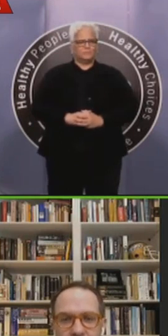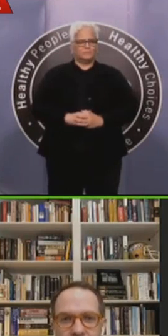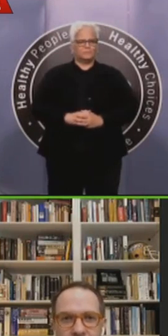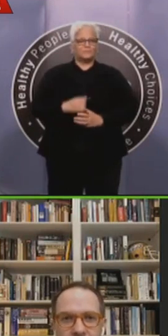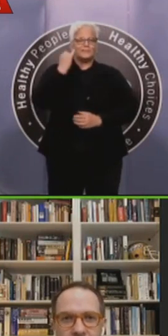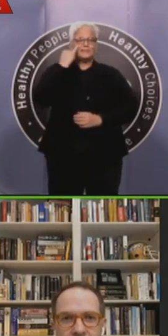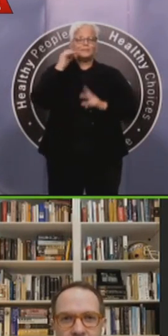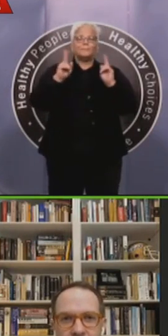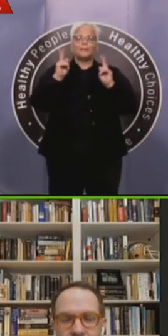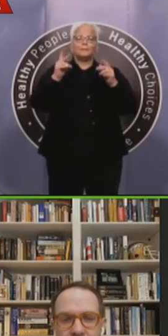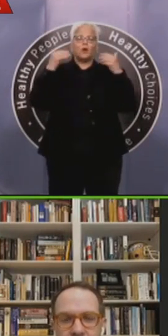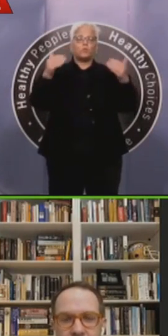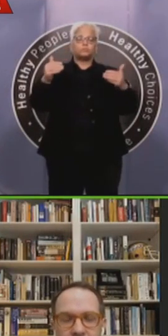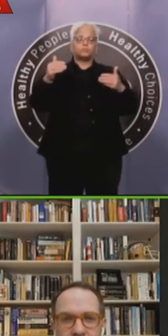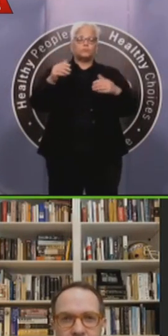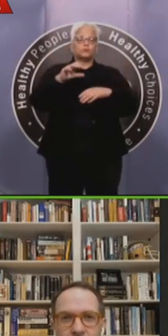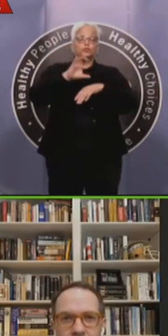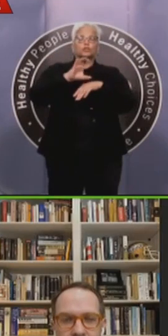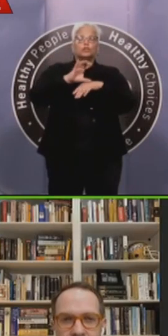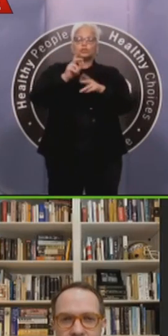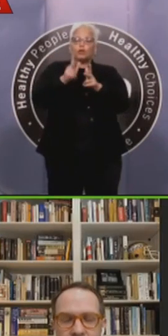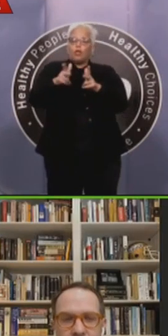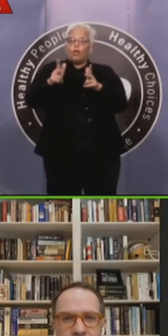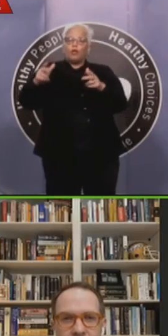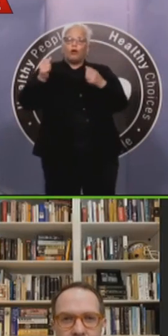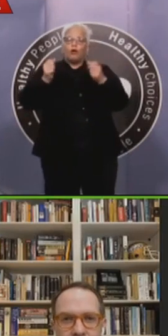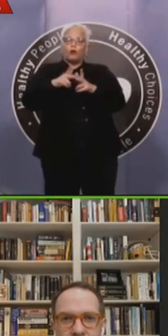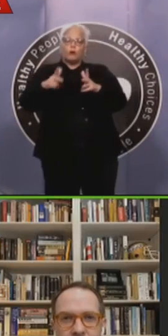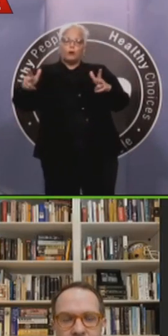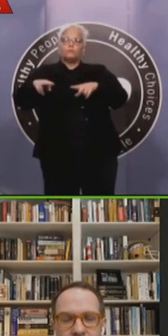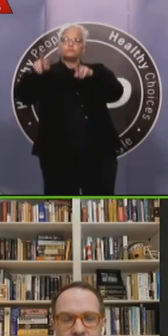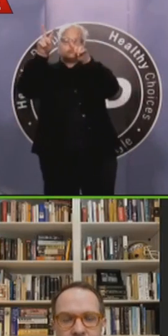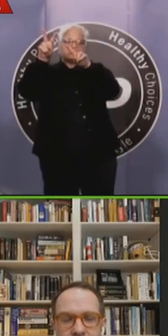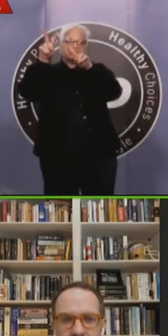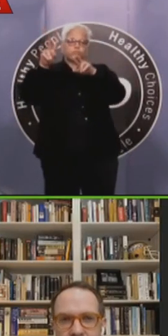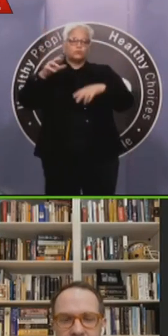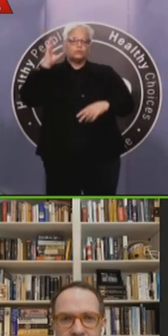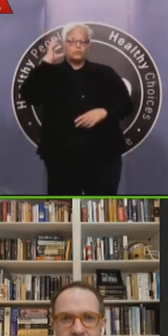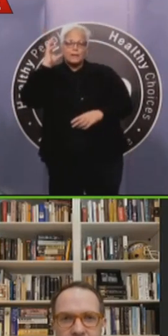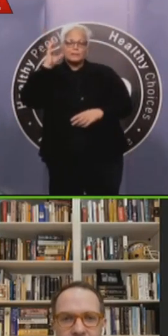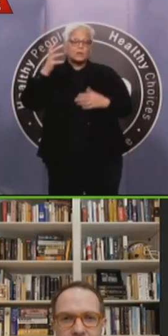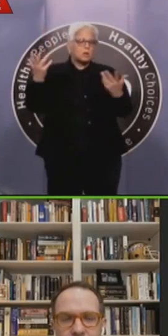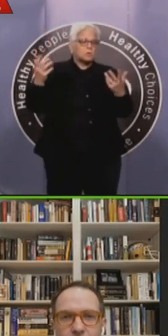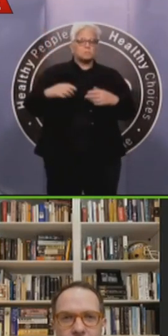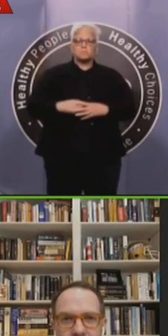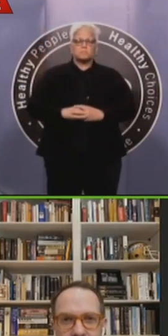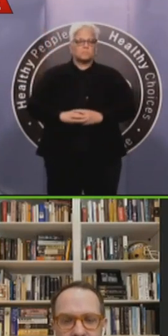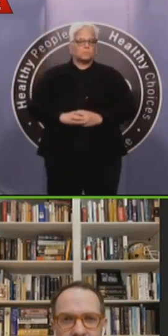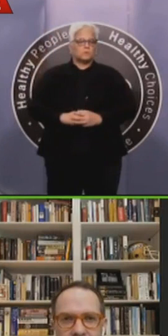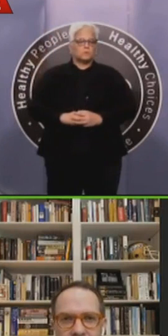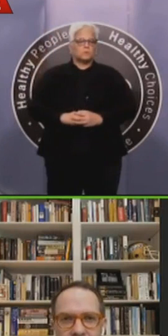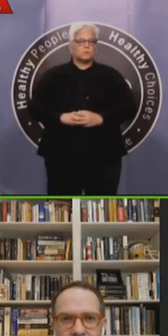watching, uh, a, a service broadcast over a radio station, as we've had a couple churches do, I think that's a fairly low